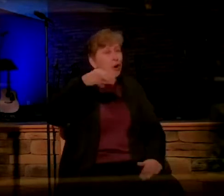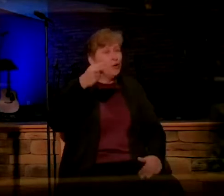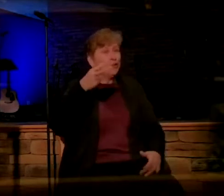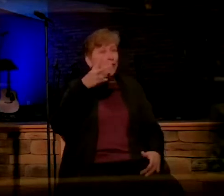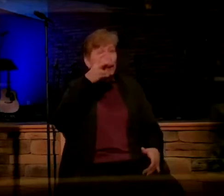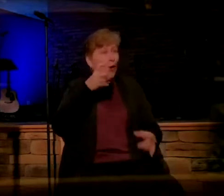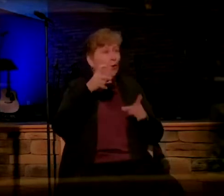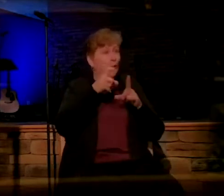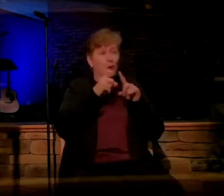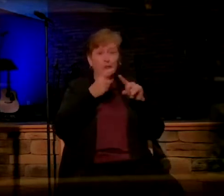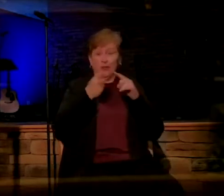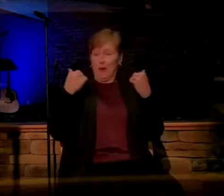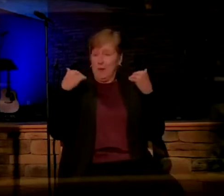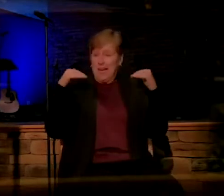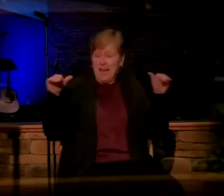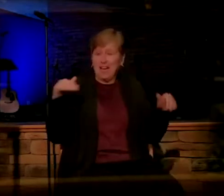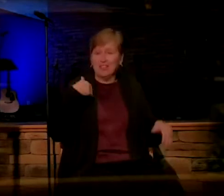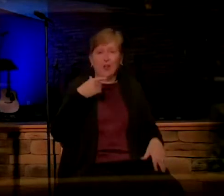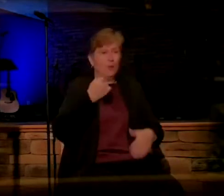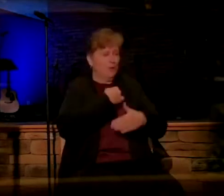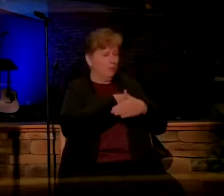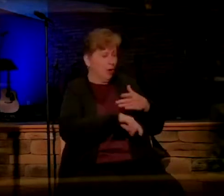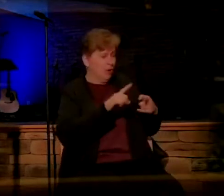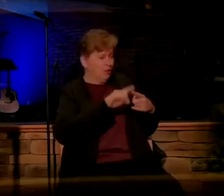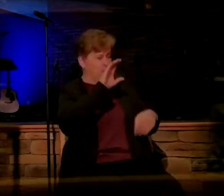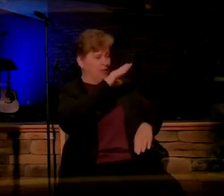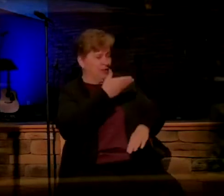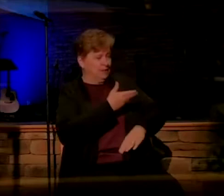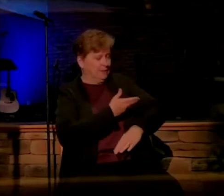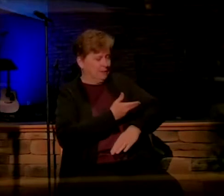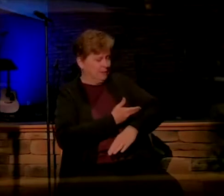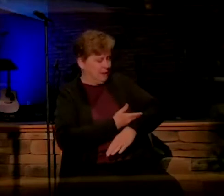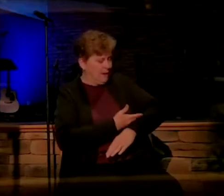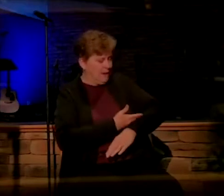from the angel, she will give birth to a son.